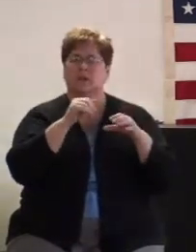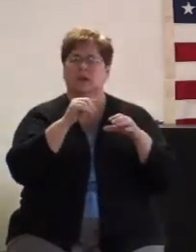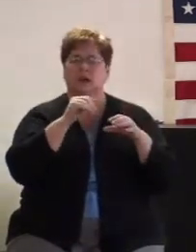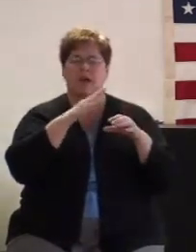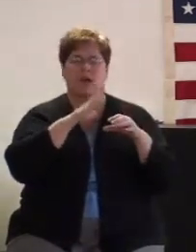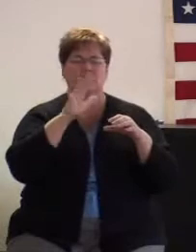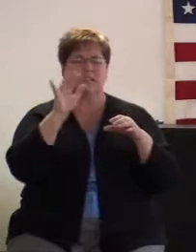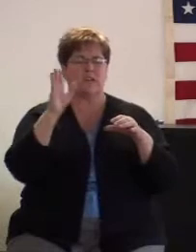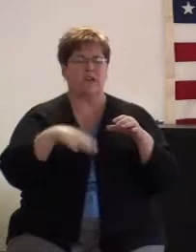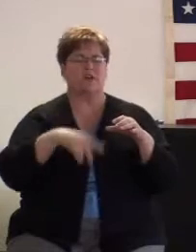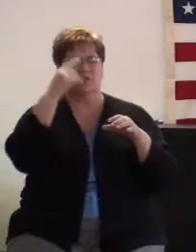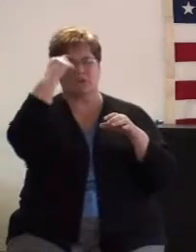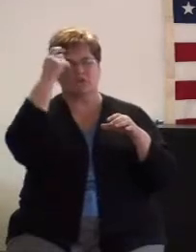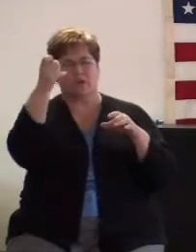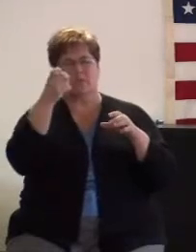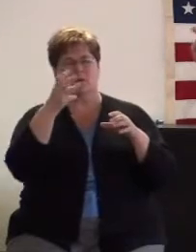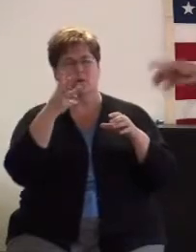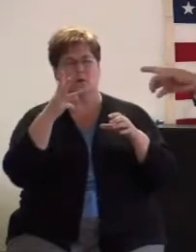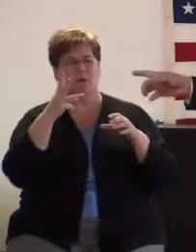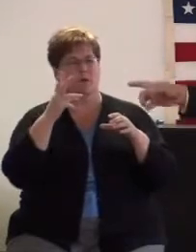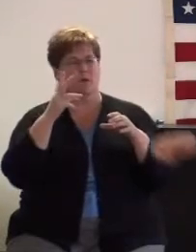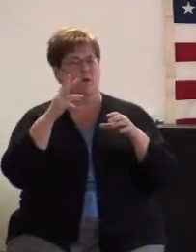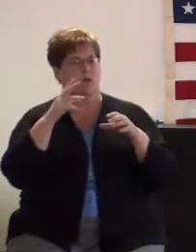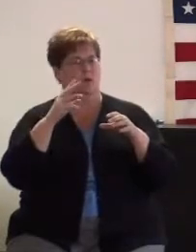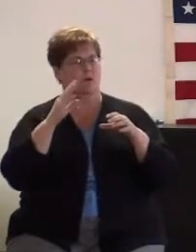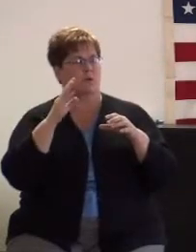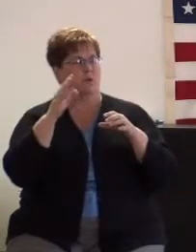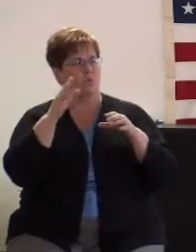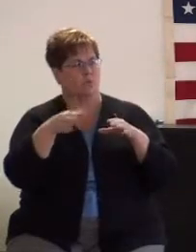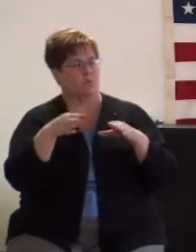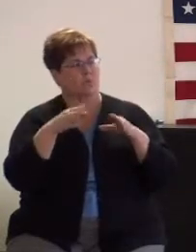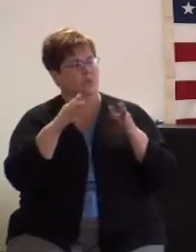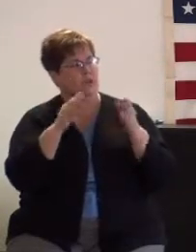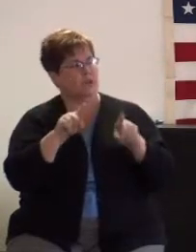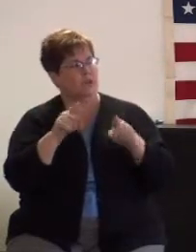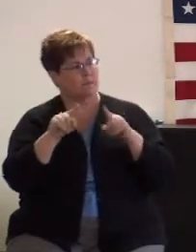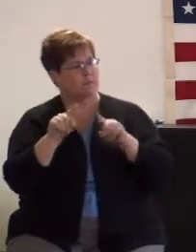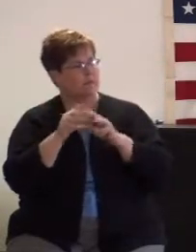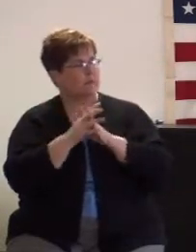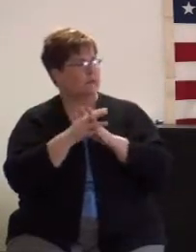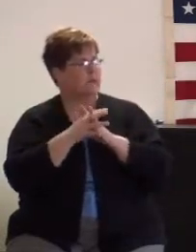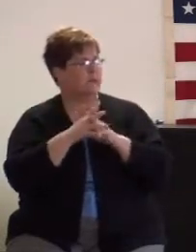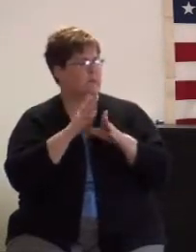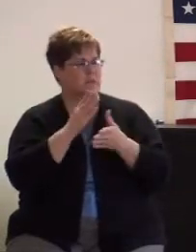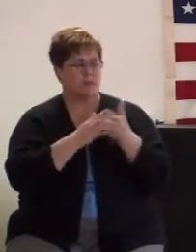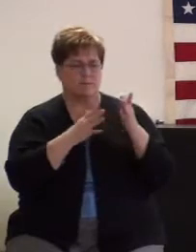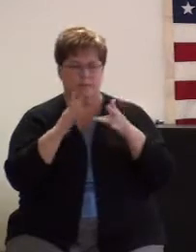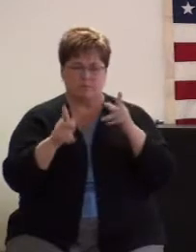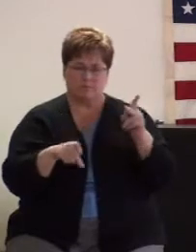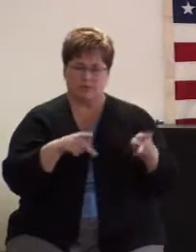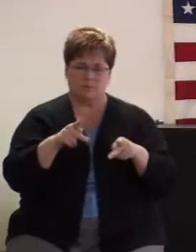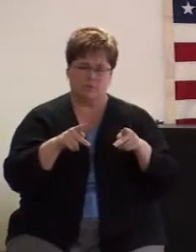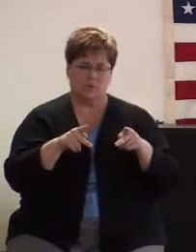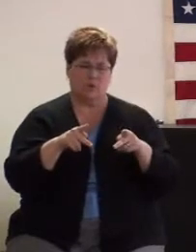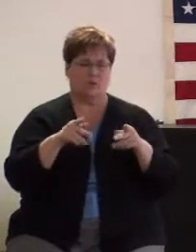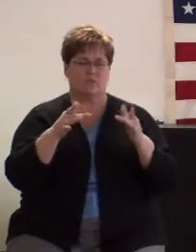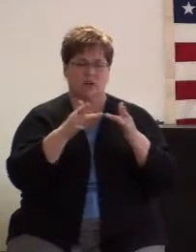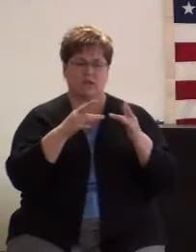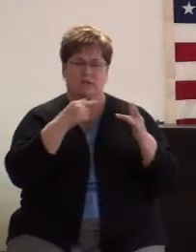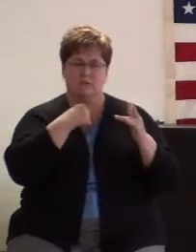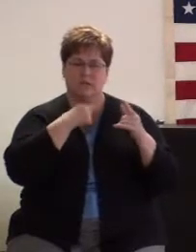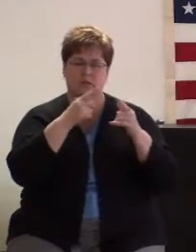dreamed of and this is not something I'm doing this is something that people have contacted me to do.